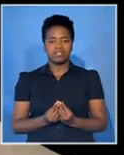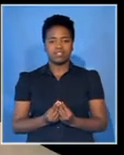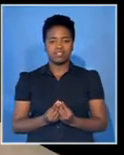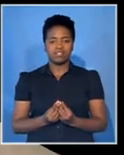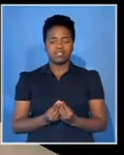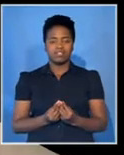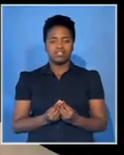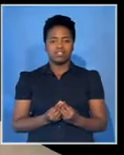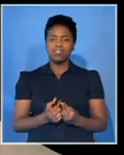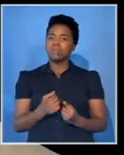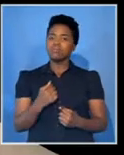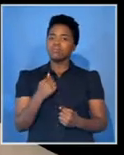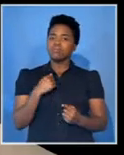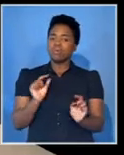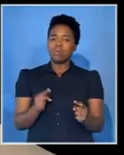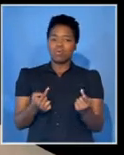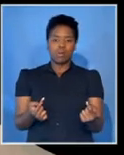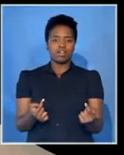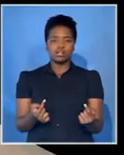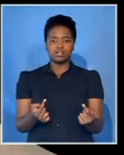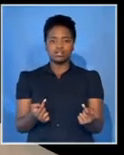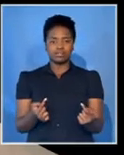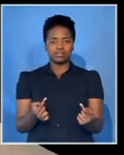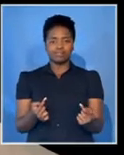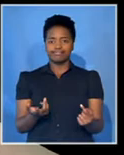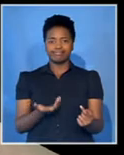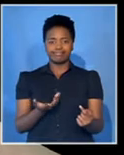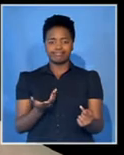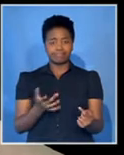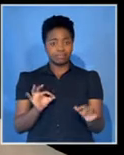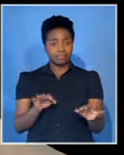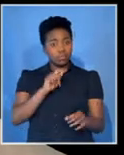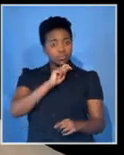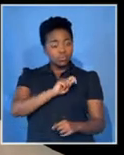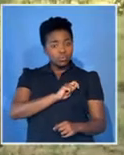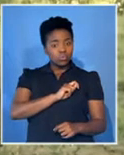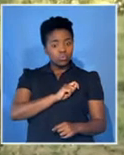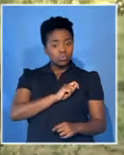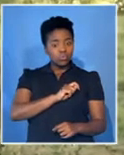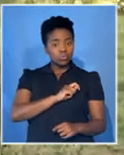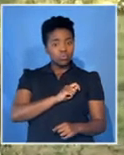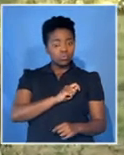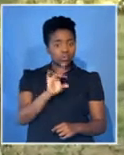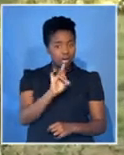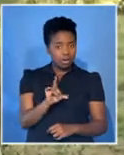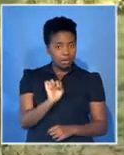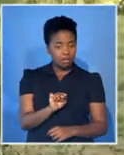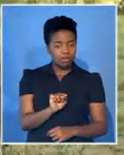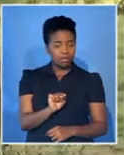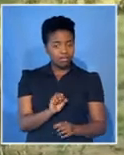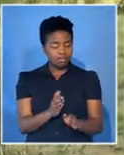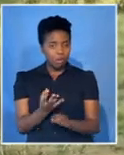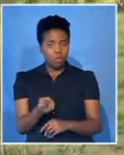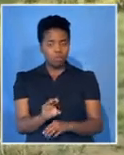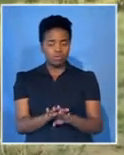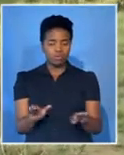we couldn't determine exactly whether they were the real targeted animals. The European Commission will give